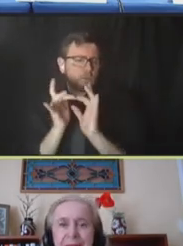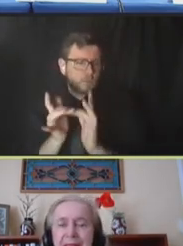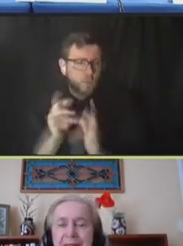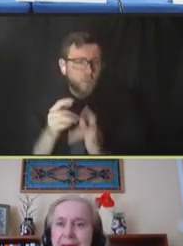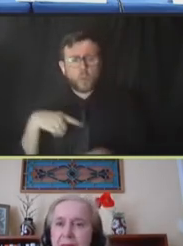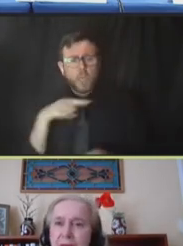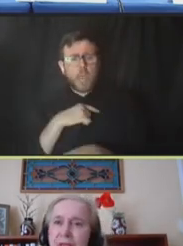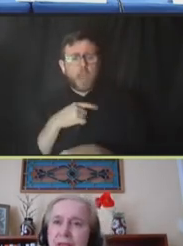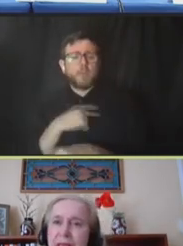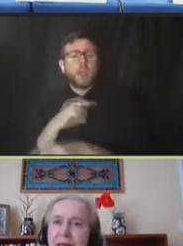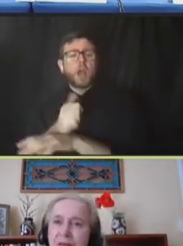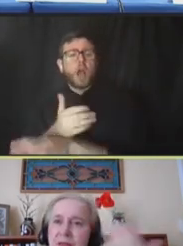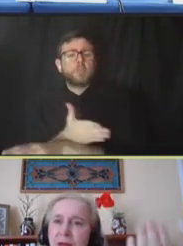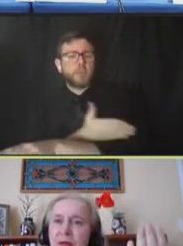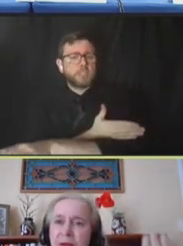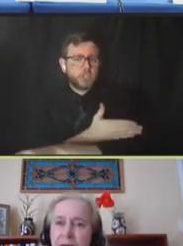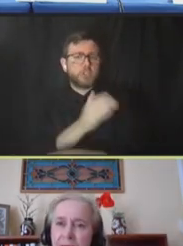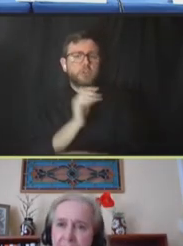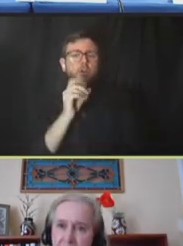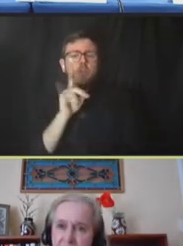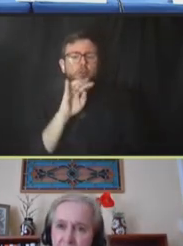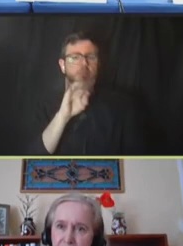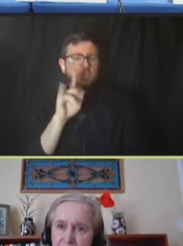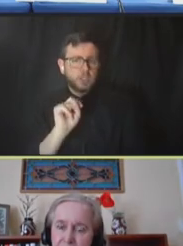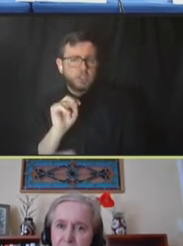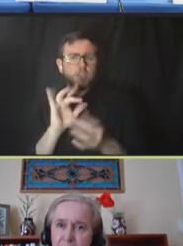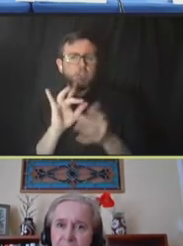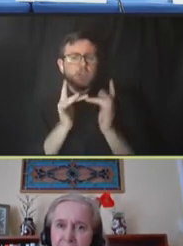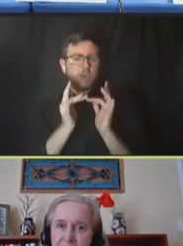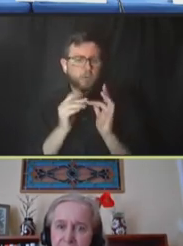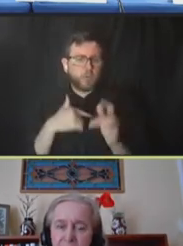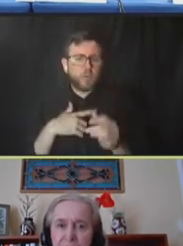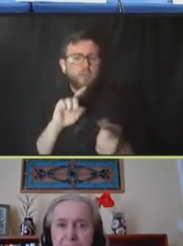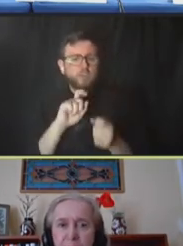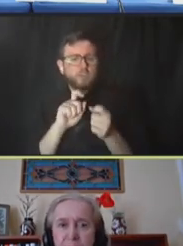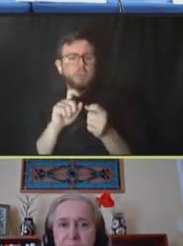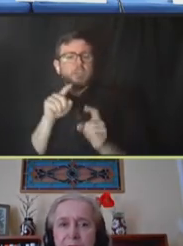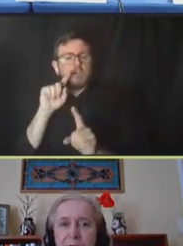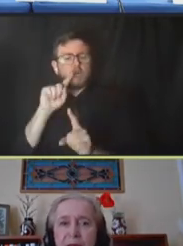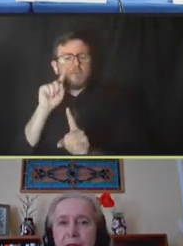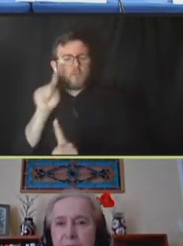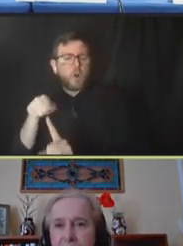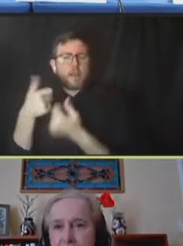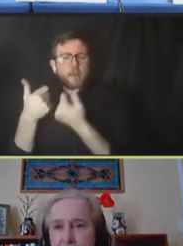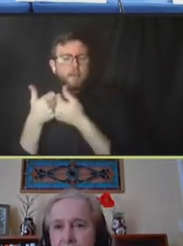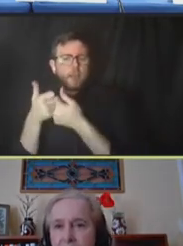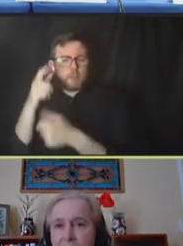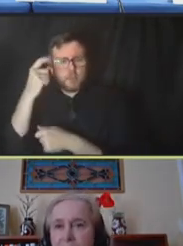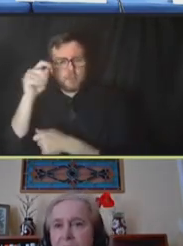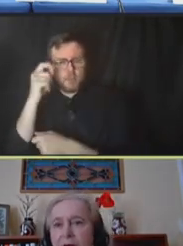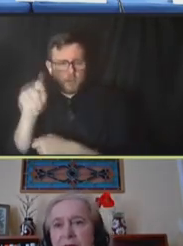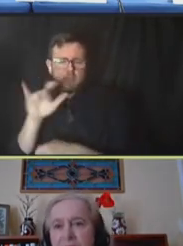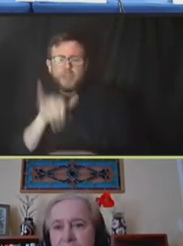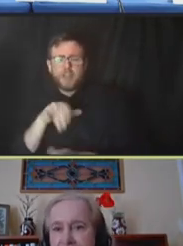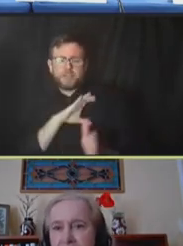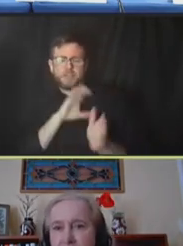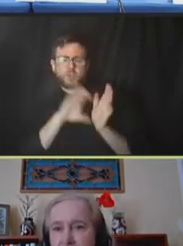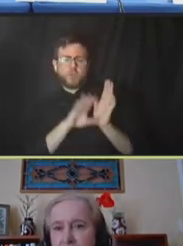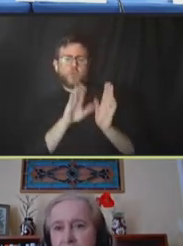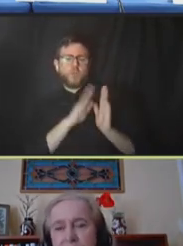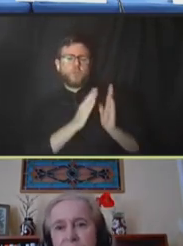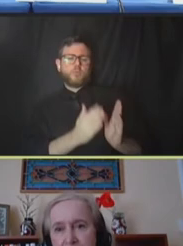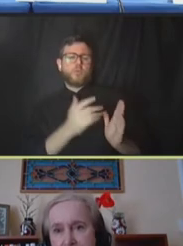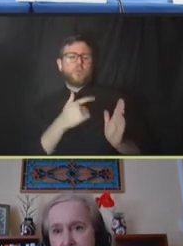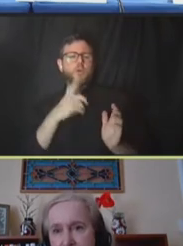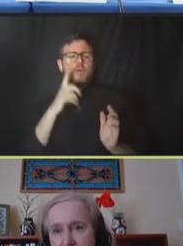then extended it to the case of a game theory framework, and that's a chapter in a forthcoming book on defense